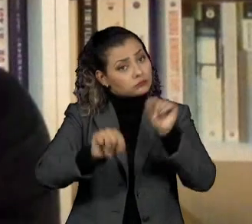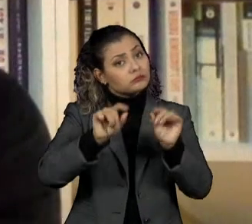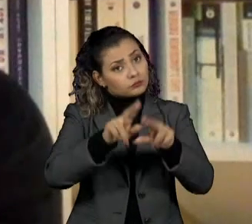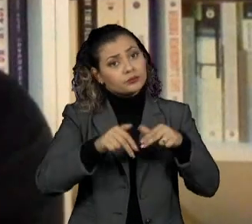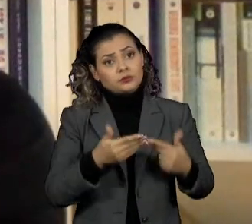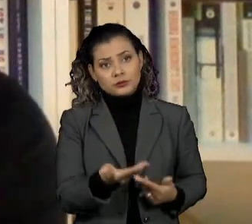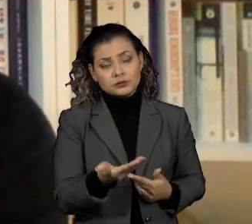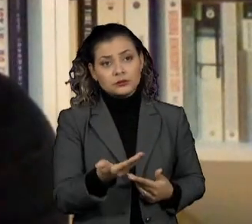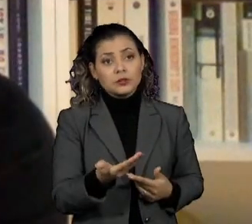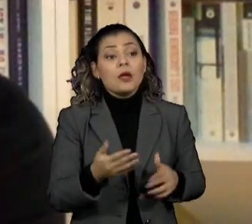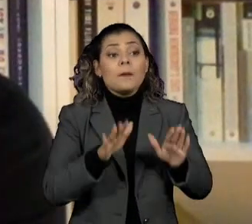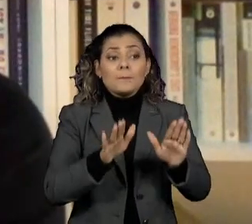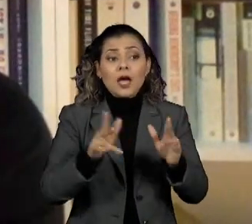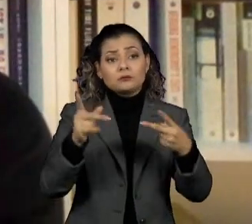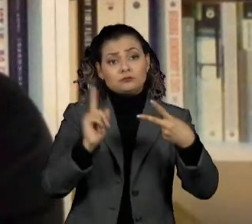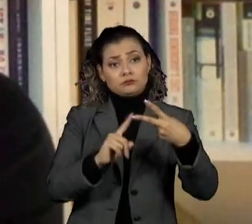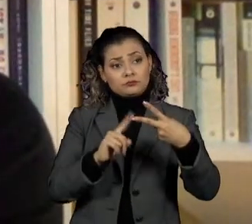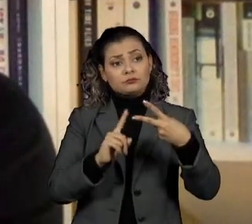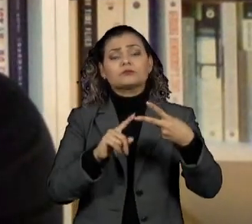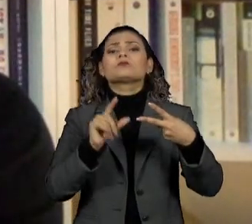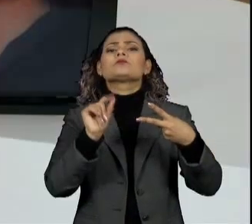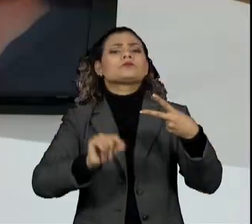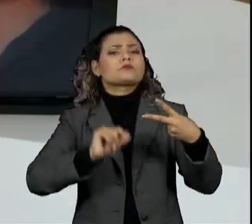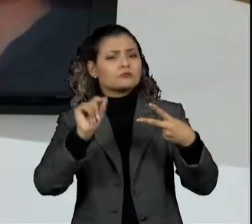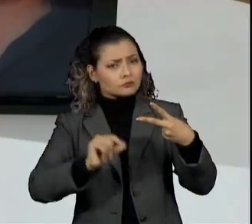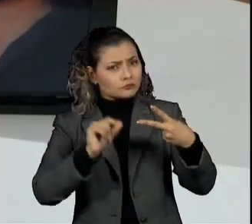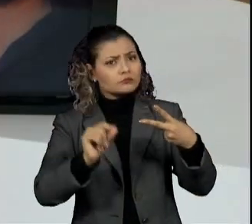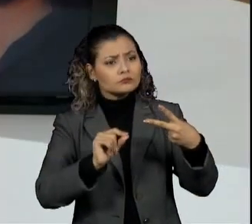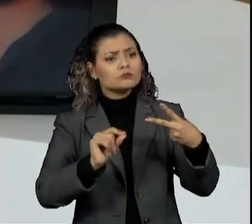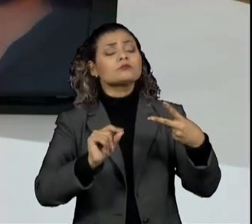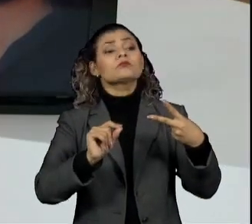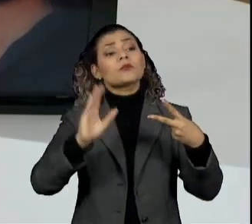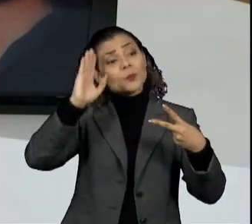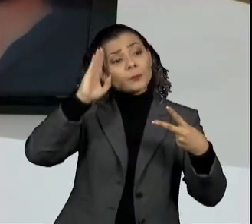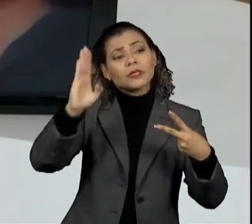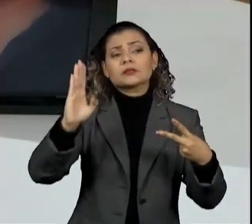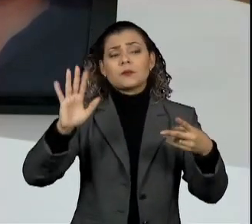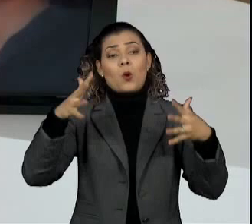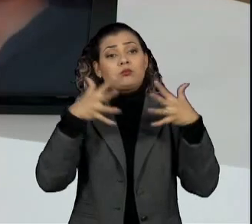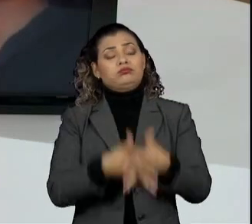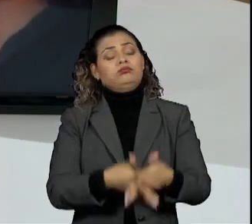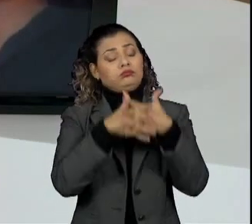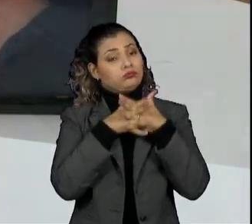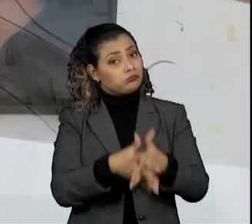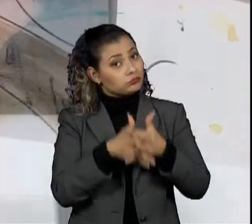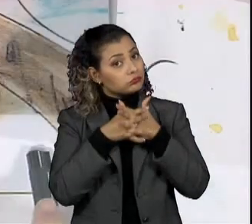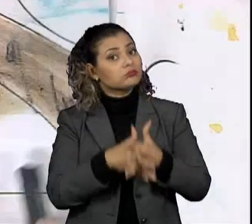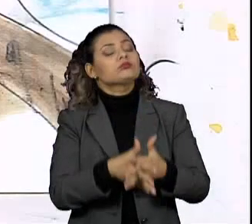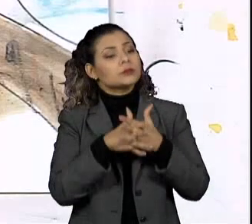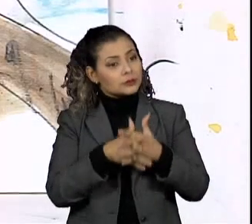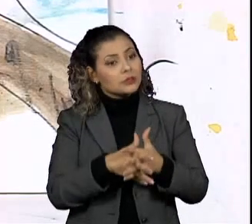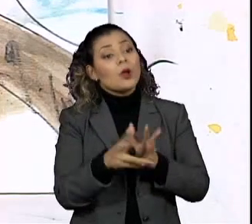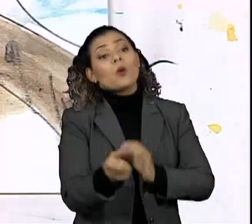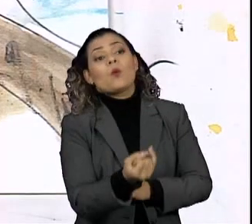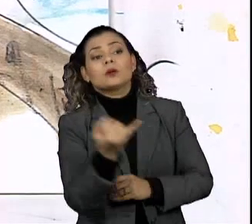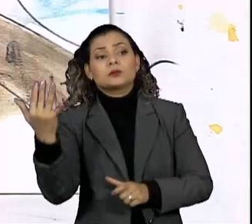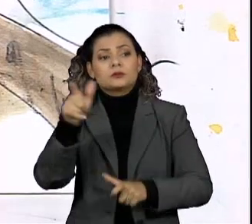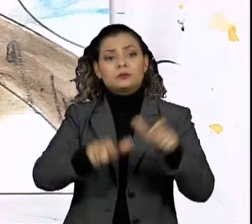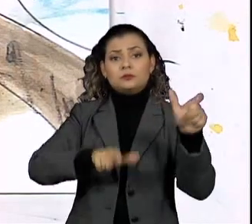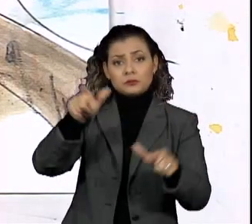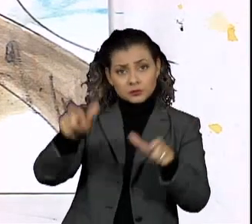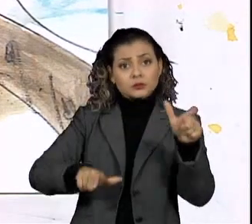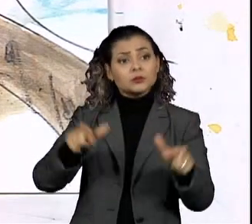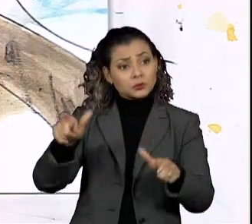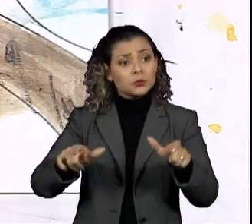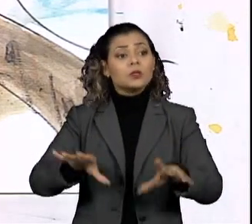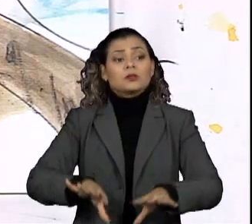The second reason is that, and that is an extremely complex reason, that is that there are many people who are